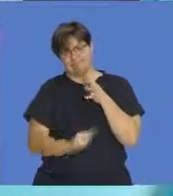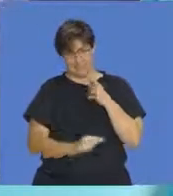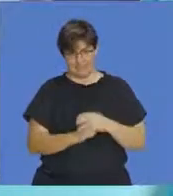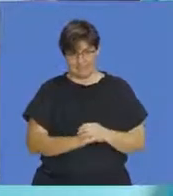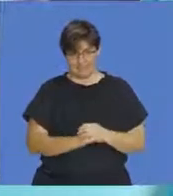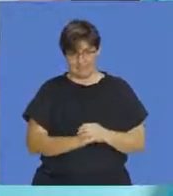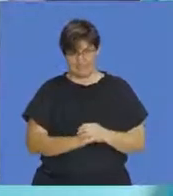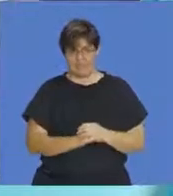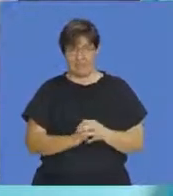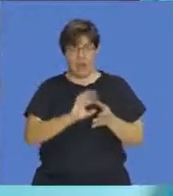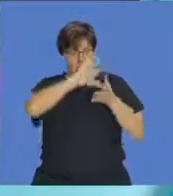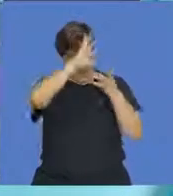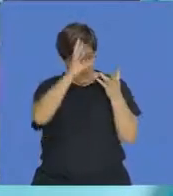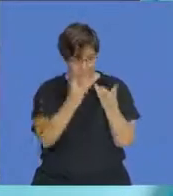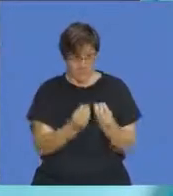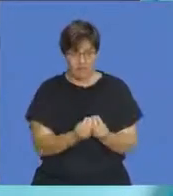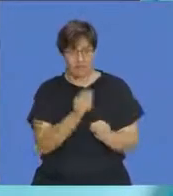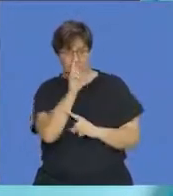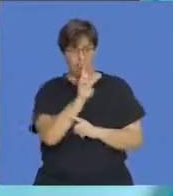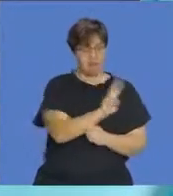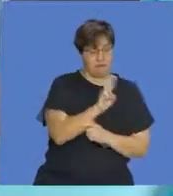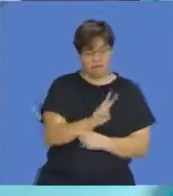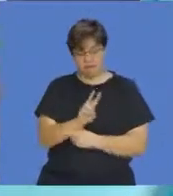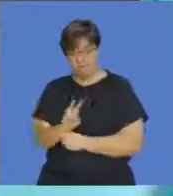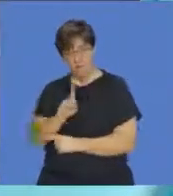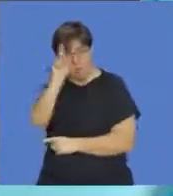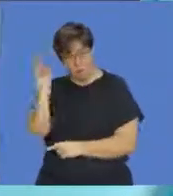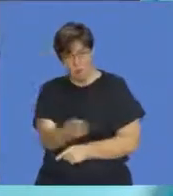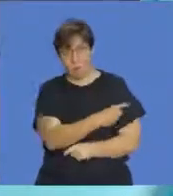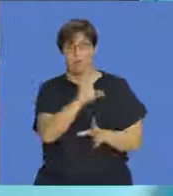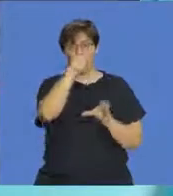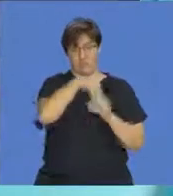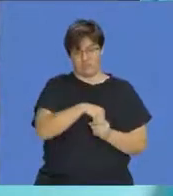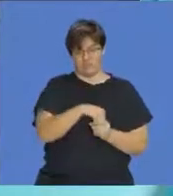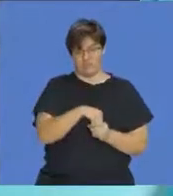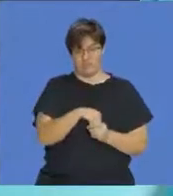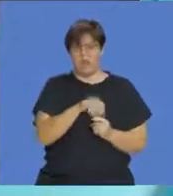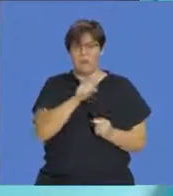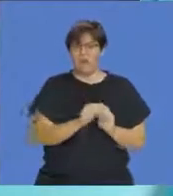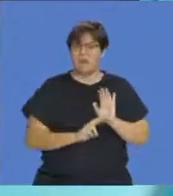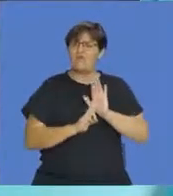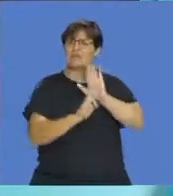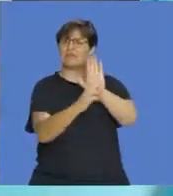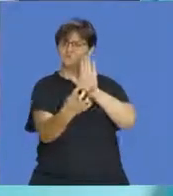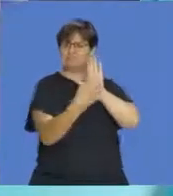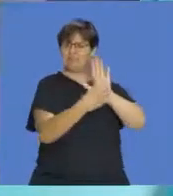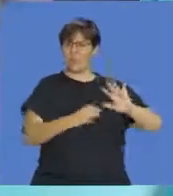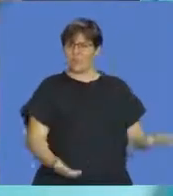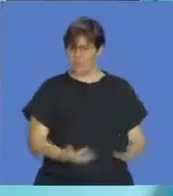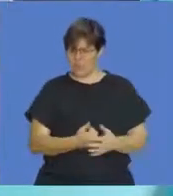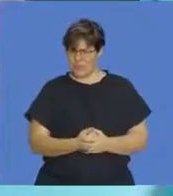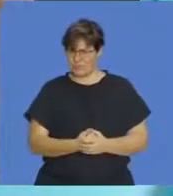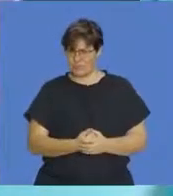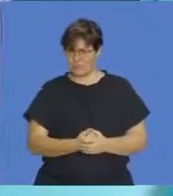In fact, it covers all of the things that we're looking at. But how do you think we could represent that graphically? Some